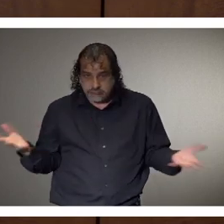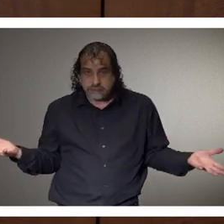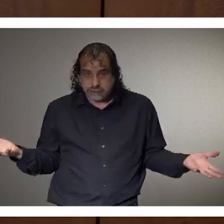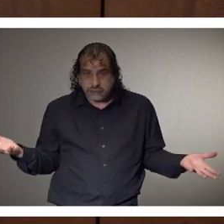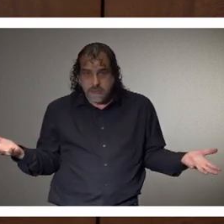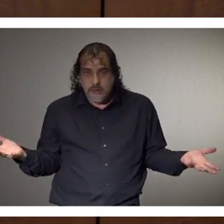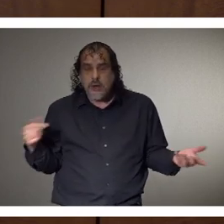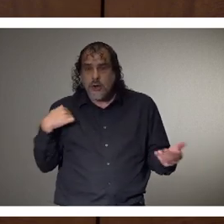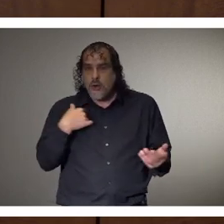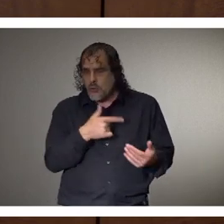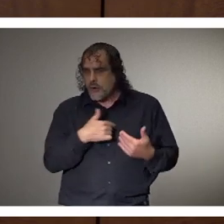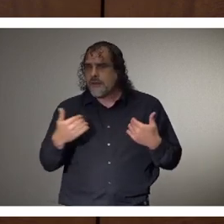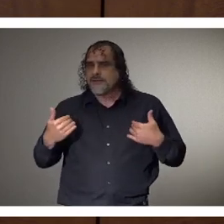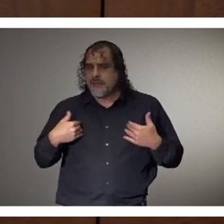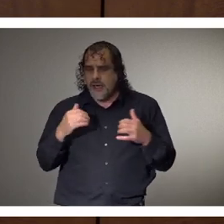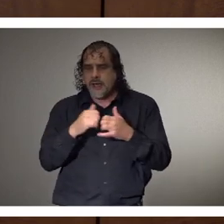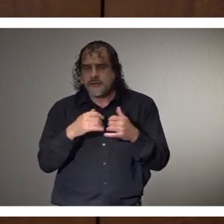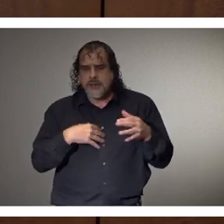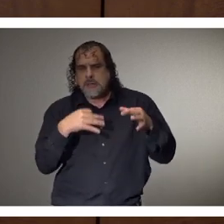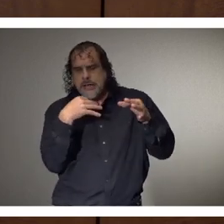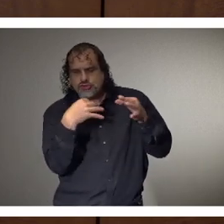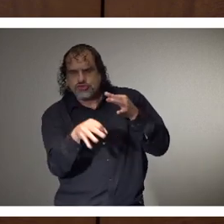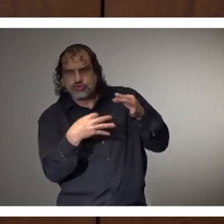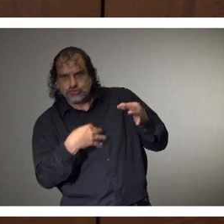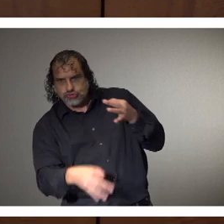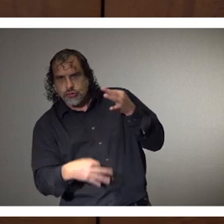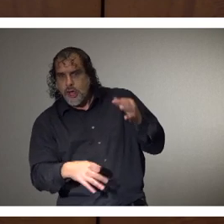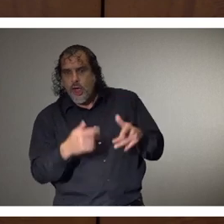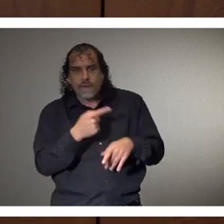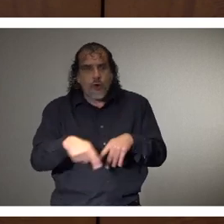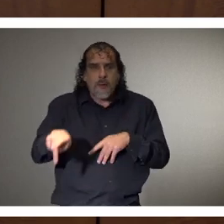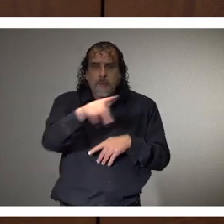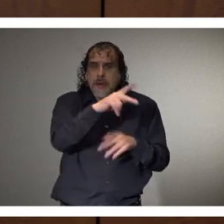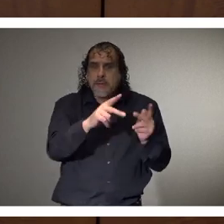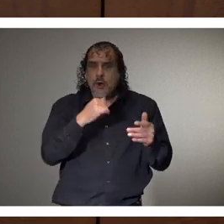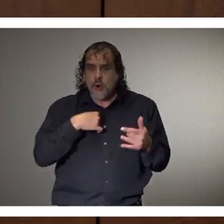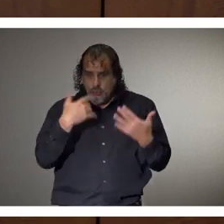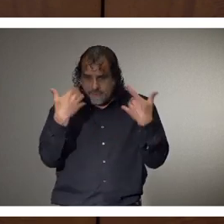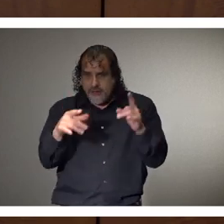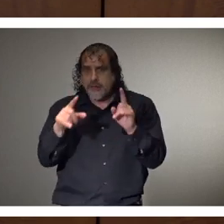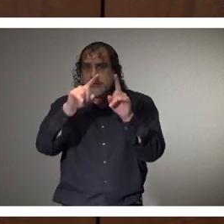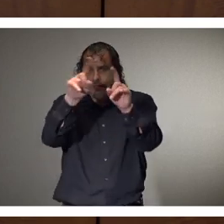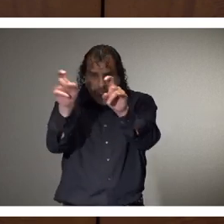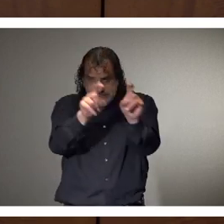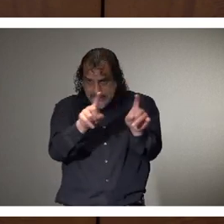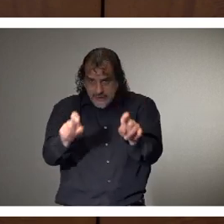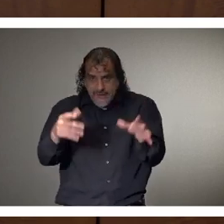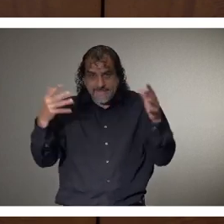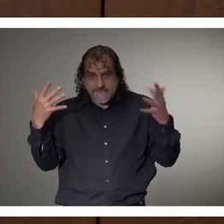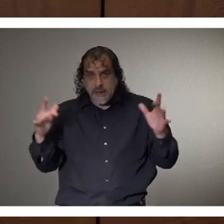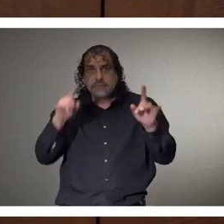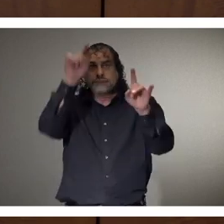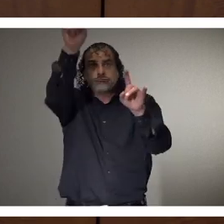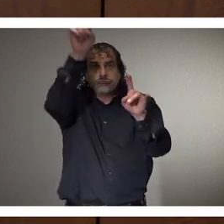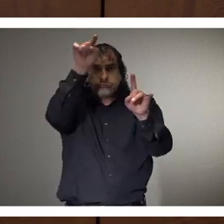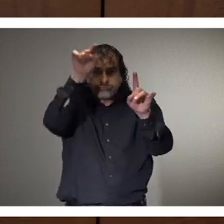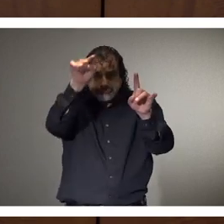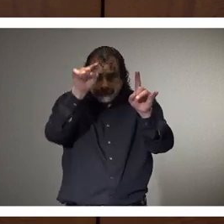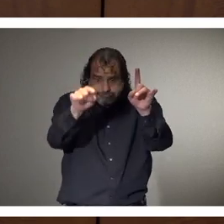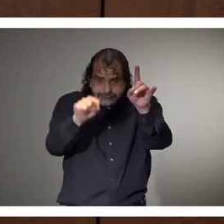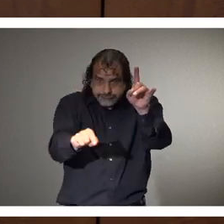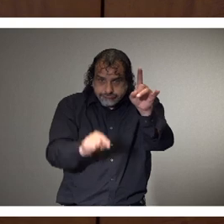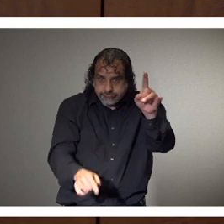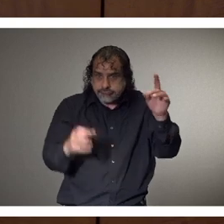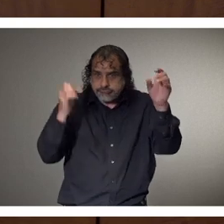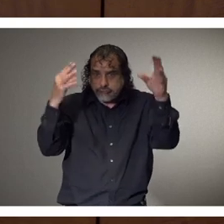And we have some instructions that we're giving out to any individual who's tested at one of our, um, testing clinics that we're